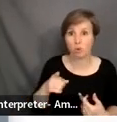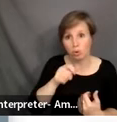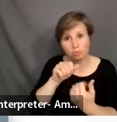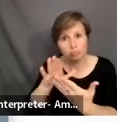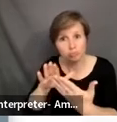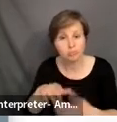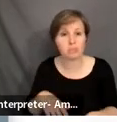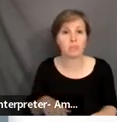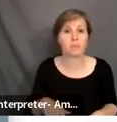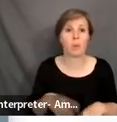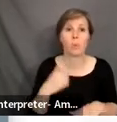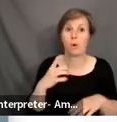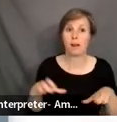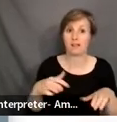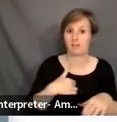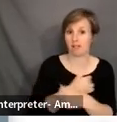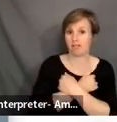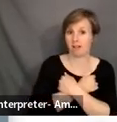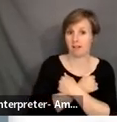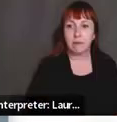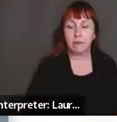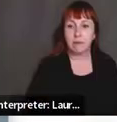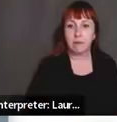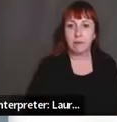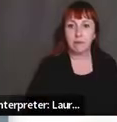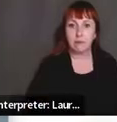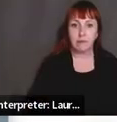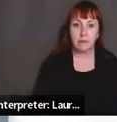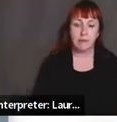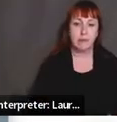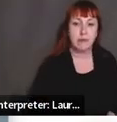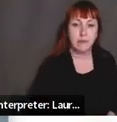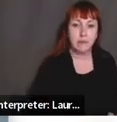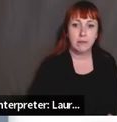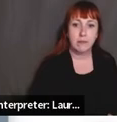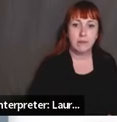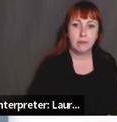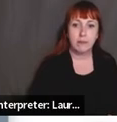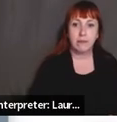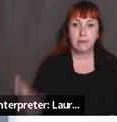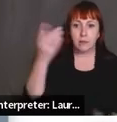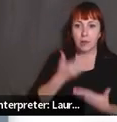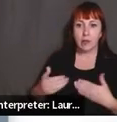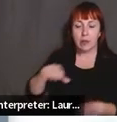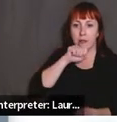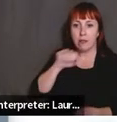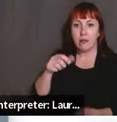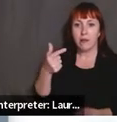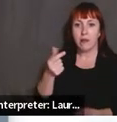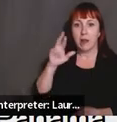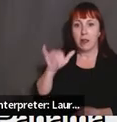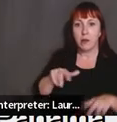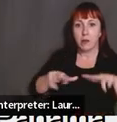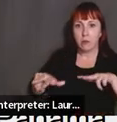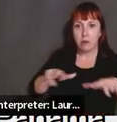An activity that I love that it's done by Michelle Nicola, a professor, she does a gallery walk and has her